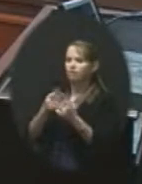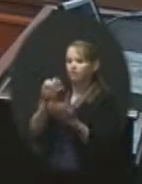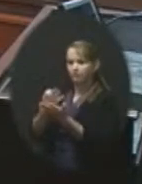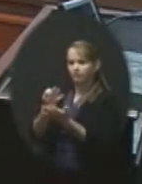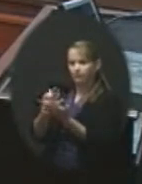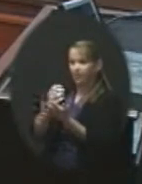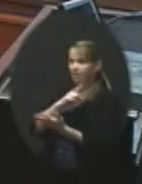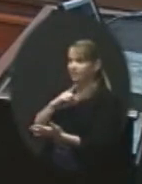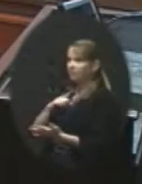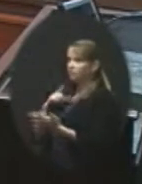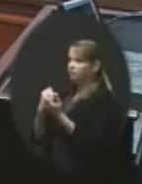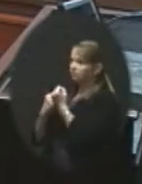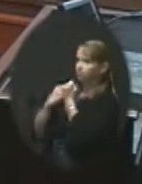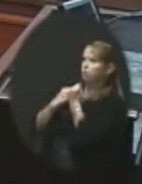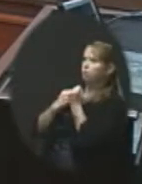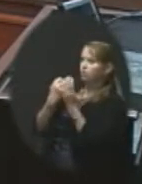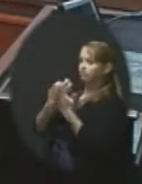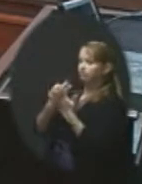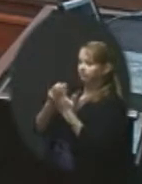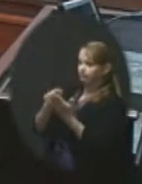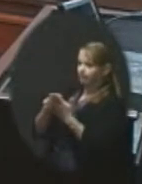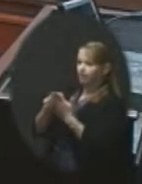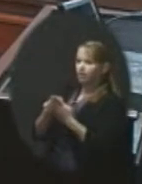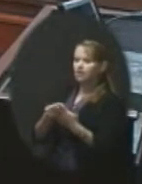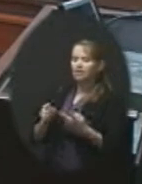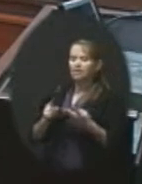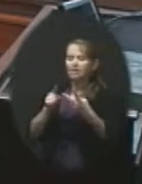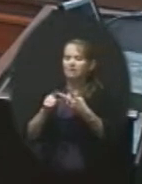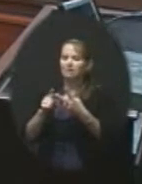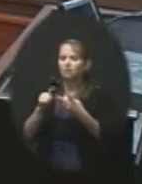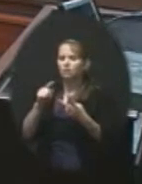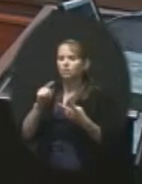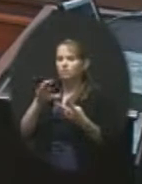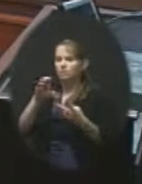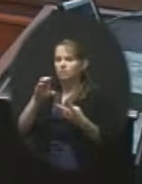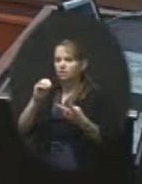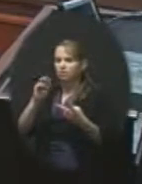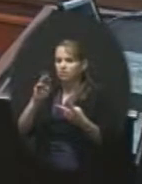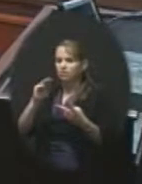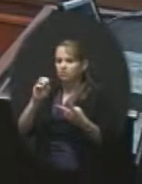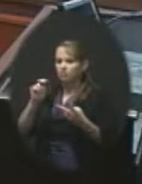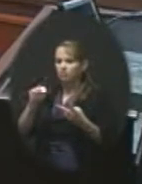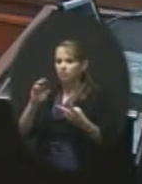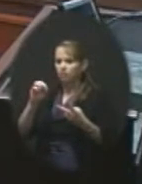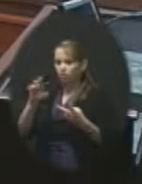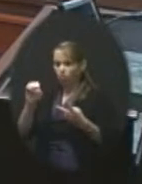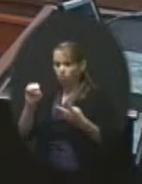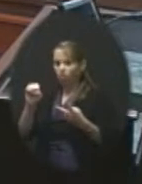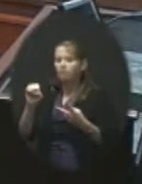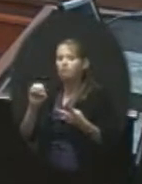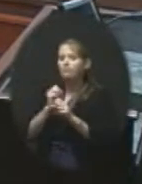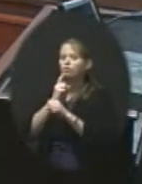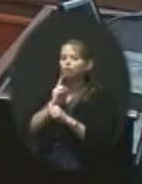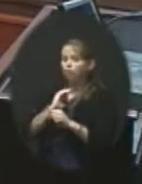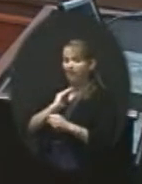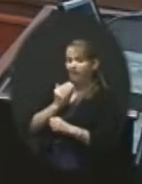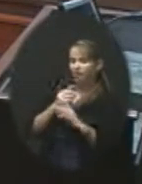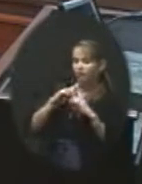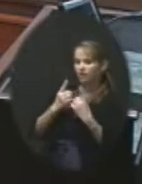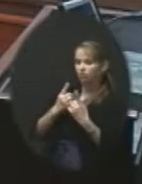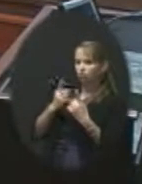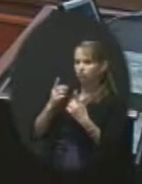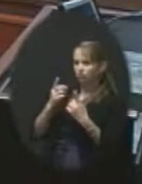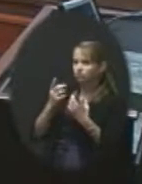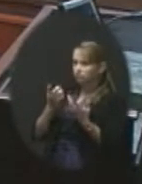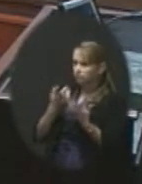to support us from a funding standpoint. And the second one was the common core piece of it, OK, and making sure that we as a district and they understood and hear from